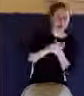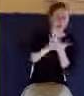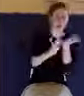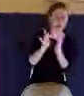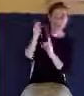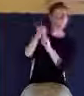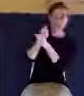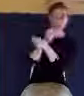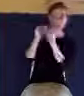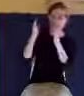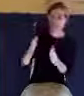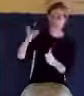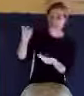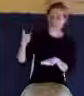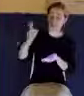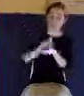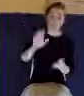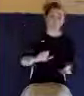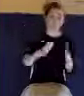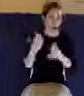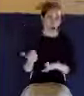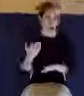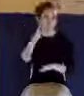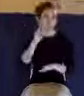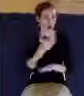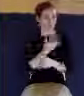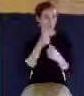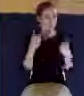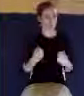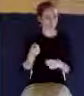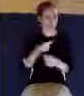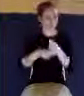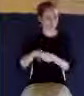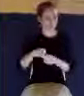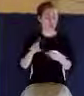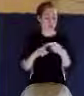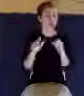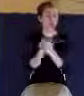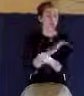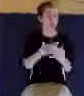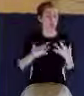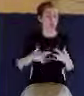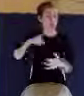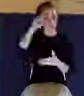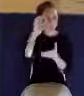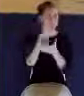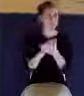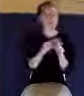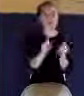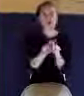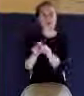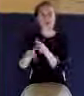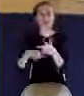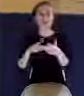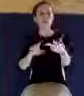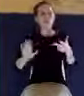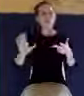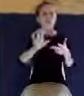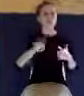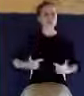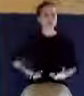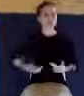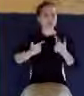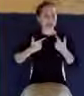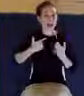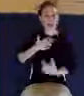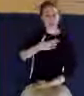died for our sins. We have to believe with all our heart, but there has to be a commitment of our will to that. Have you committed your life? Have you